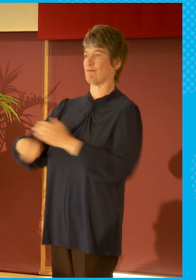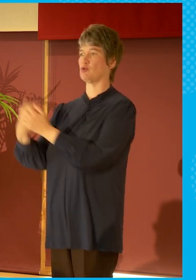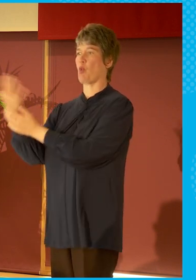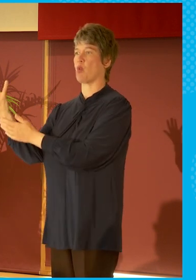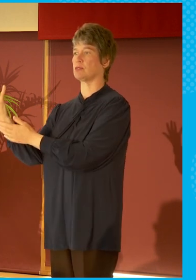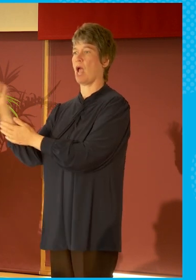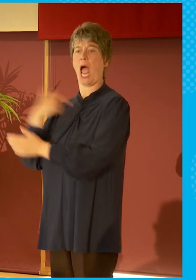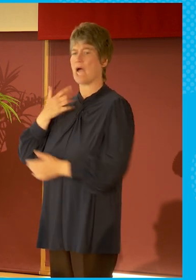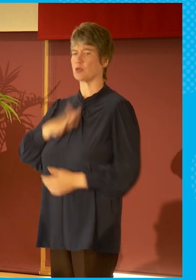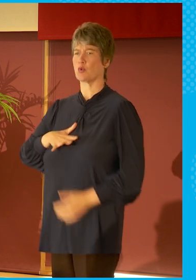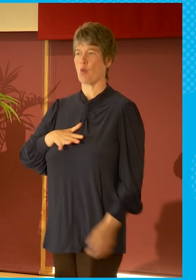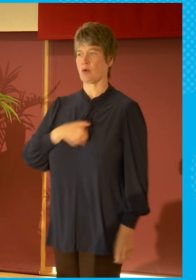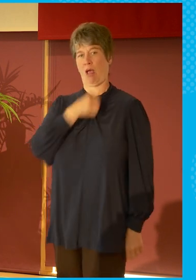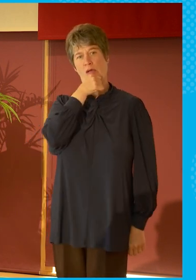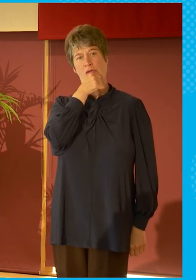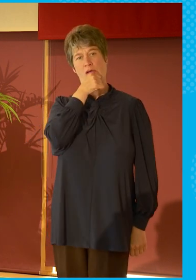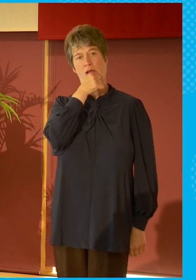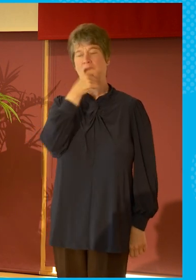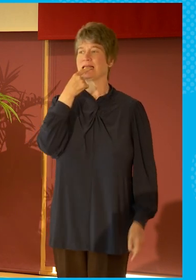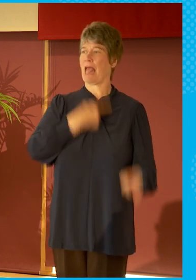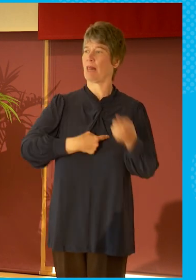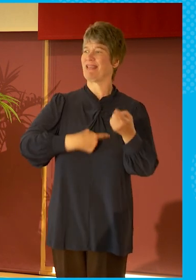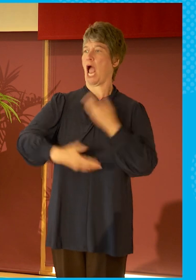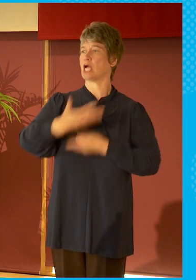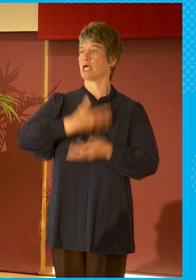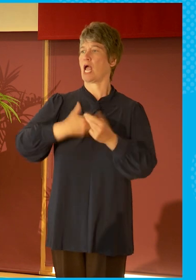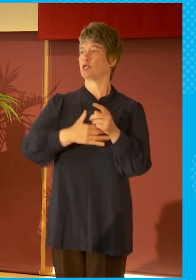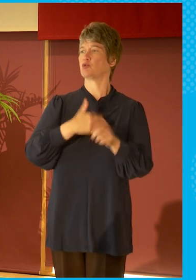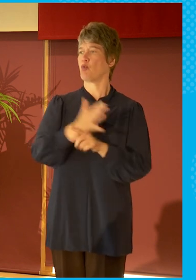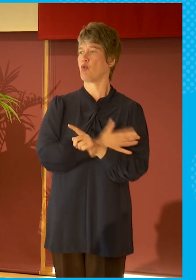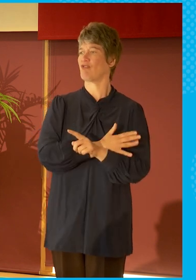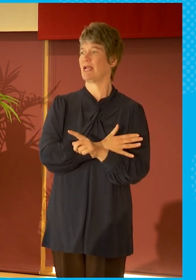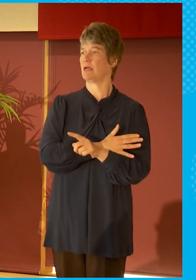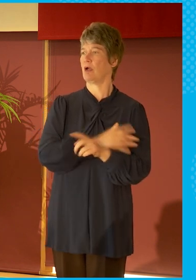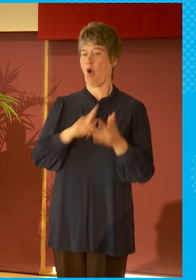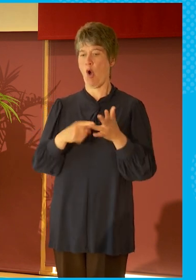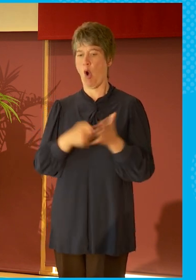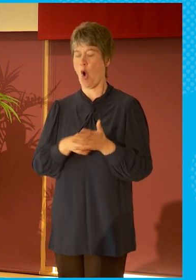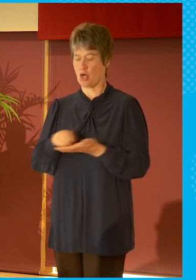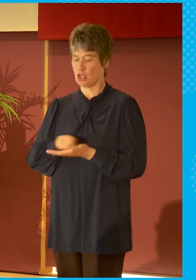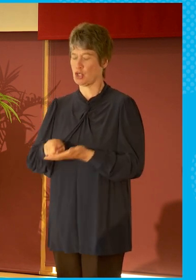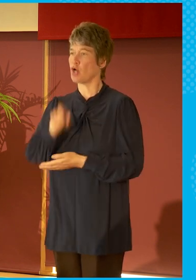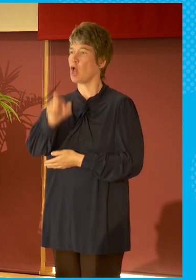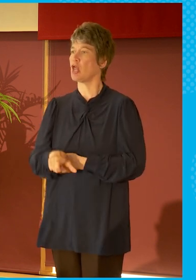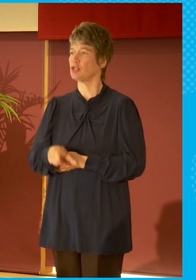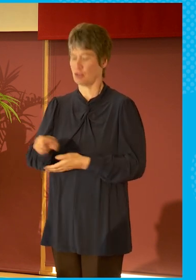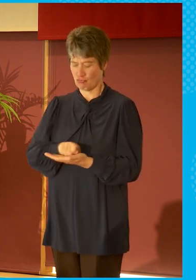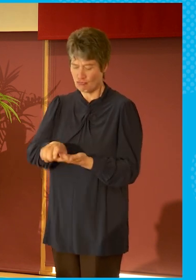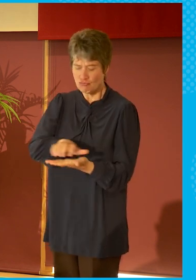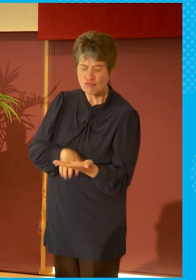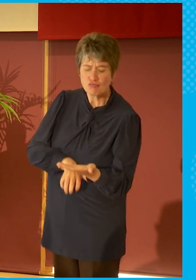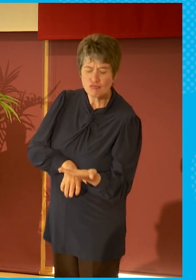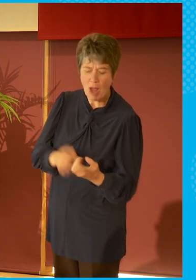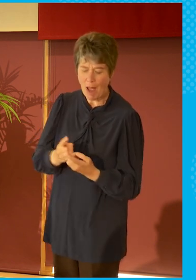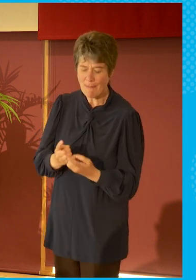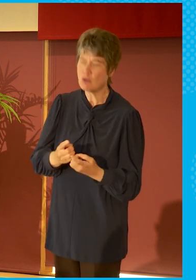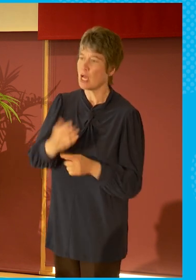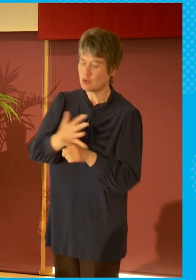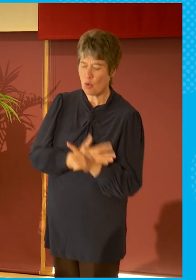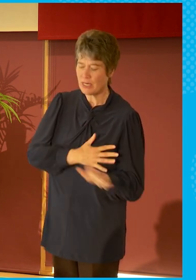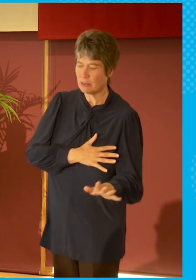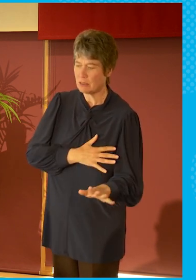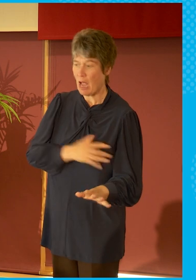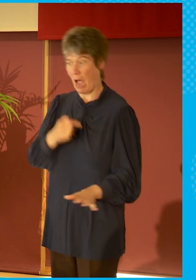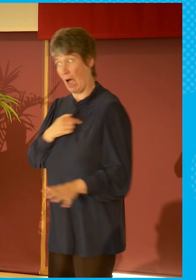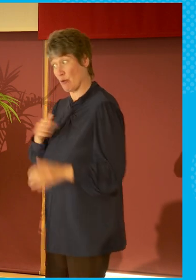journalist telling me that story. If I can go straight to the source on social media and in that